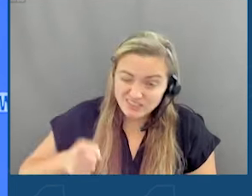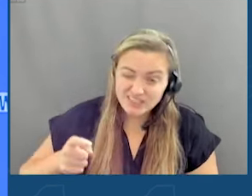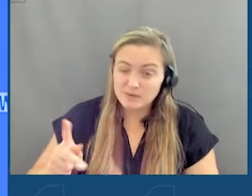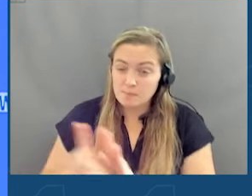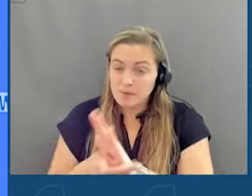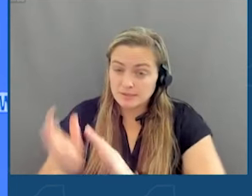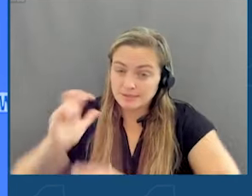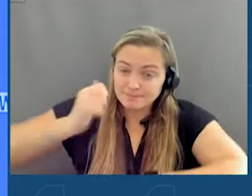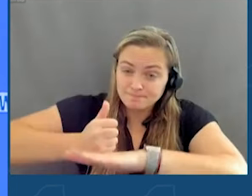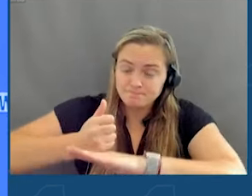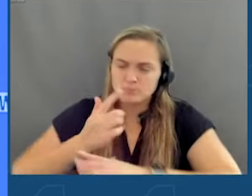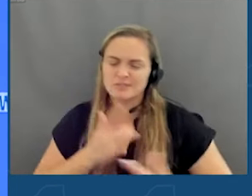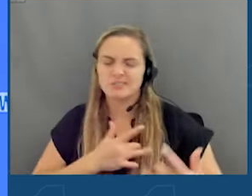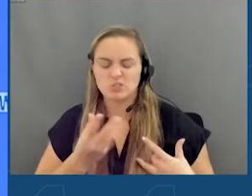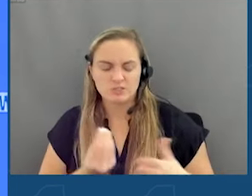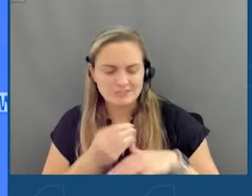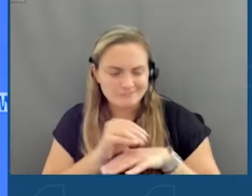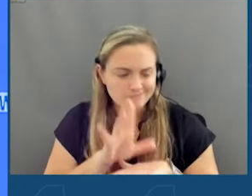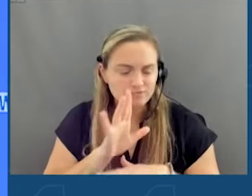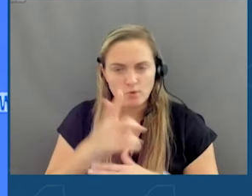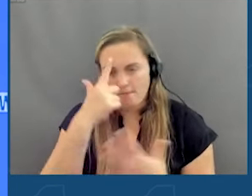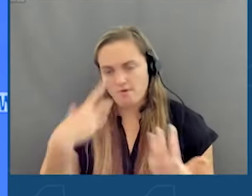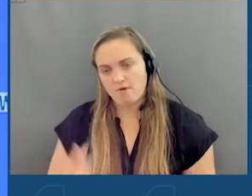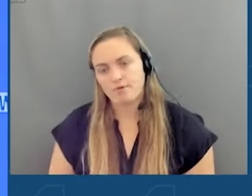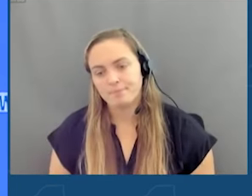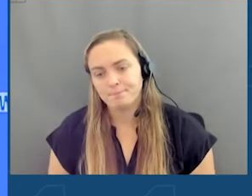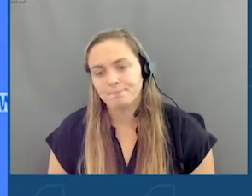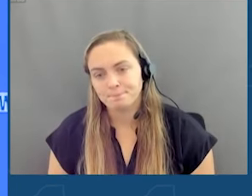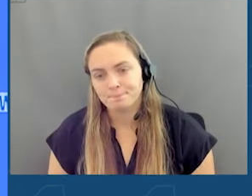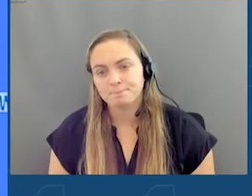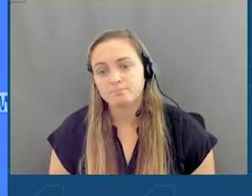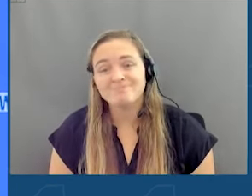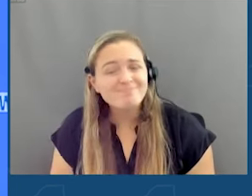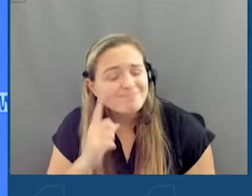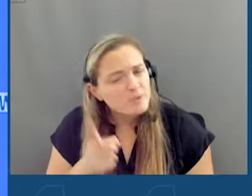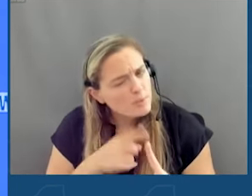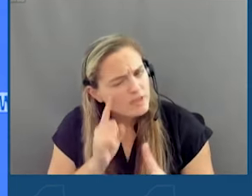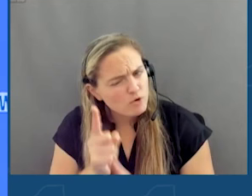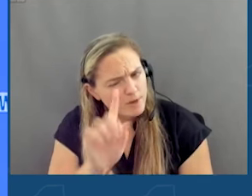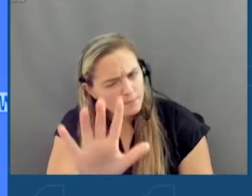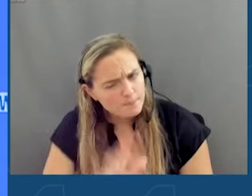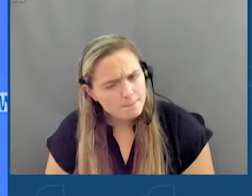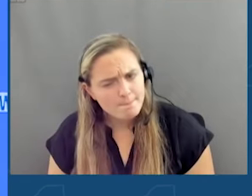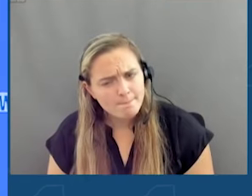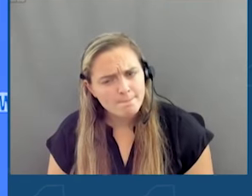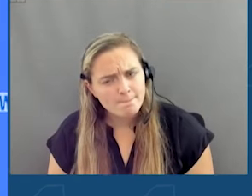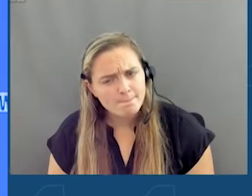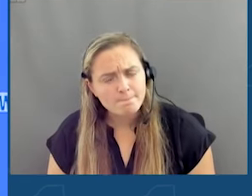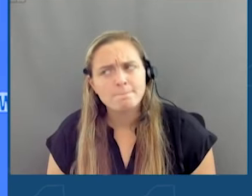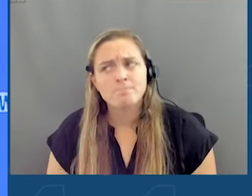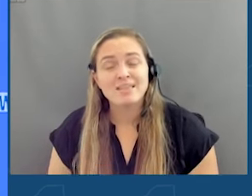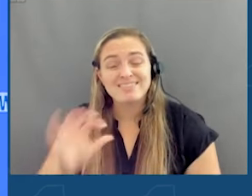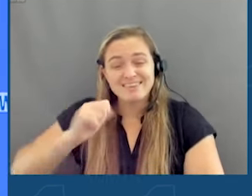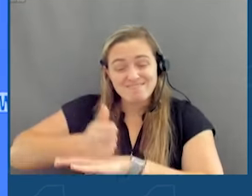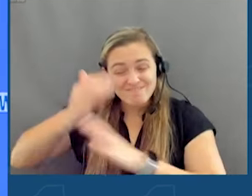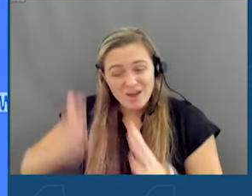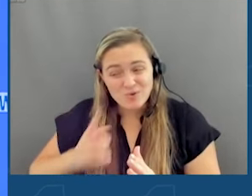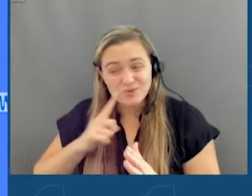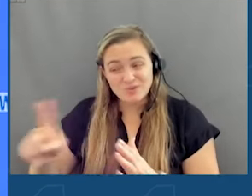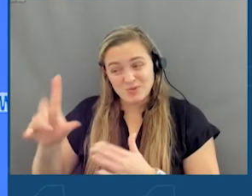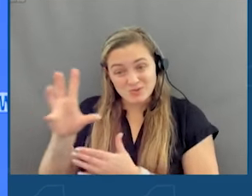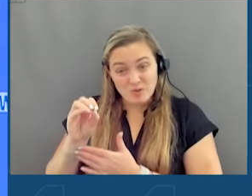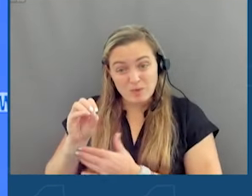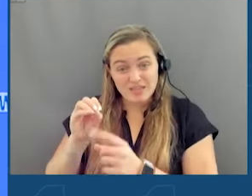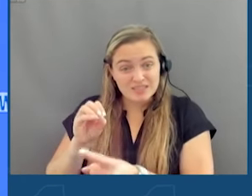the concerning effects on youth mental health. Now, just think about this for a minute. The very founders of these social media companies